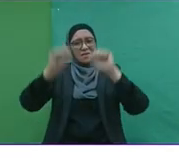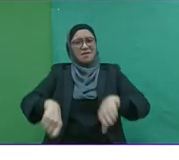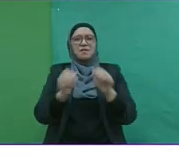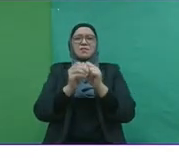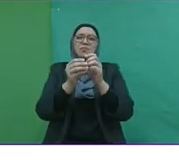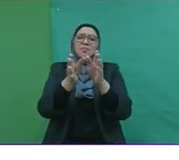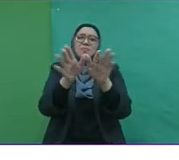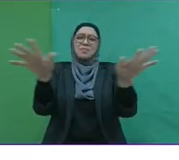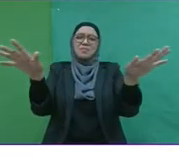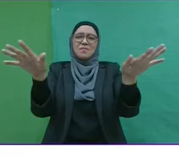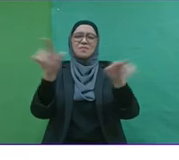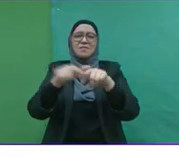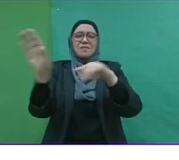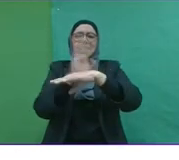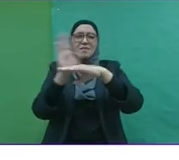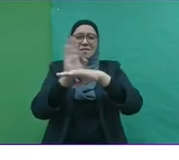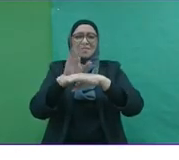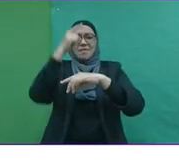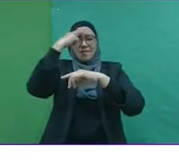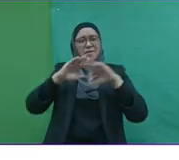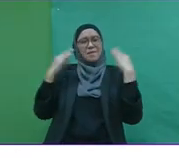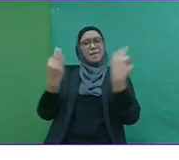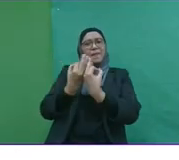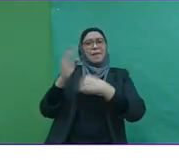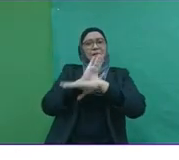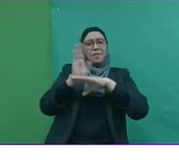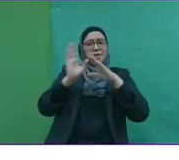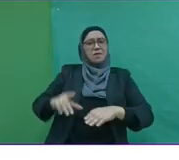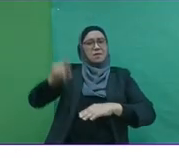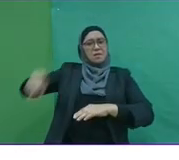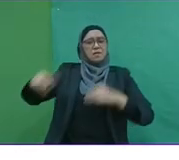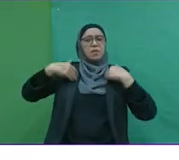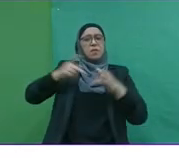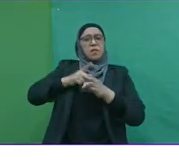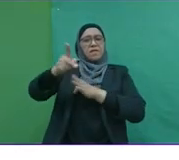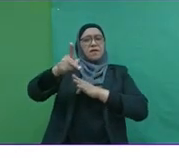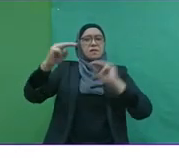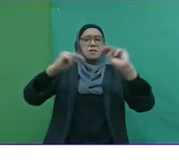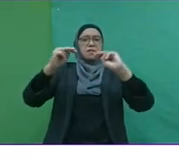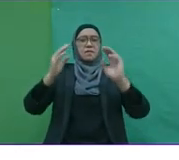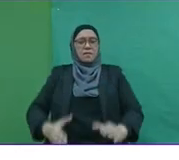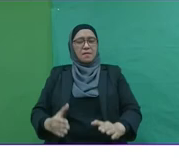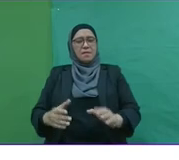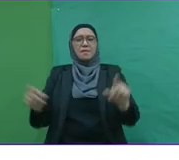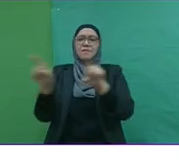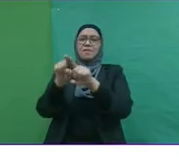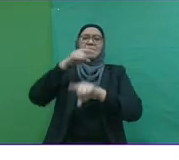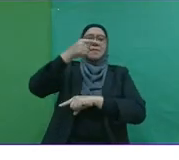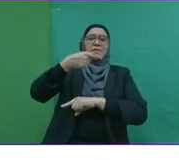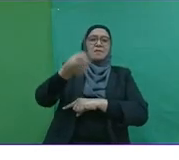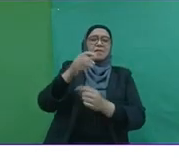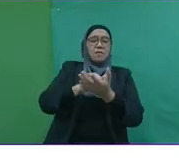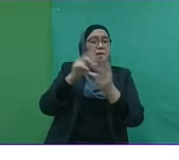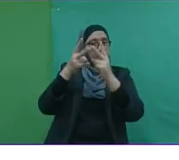can grow their business. Also, for family businesses, the need to have professional managers, as I had